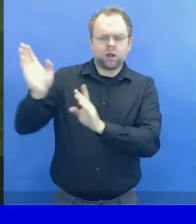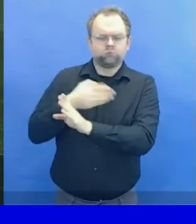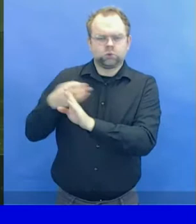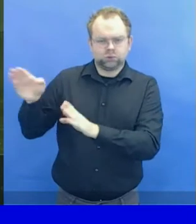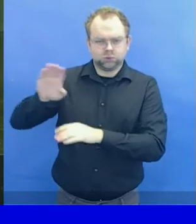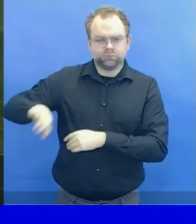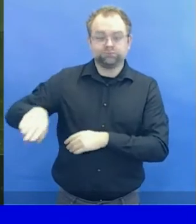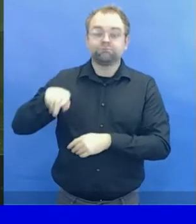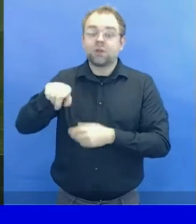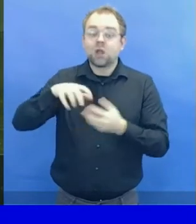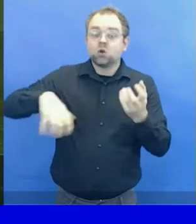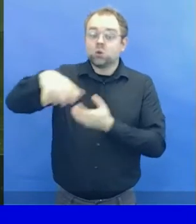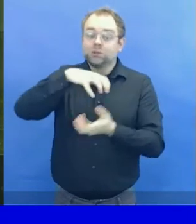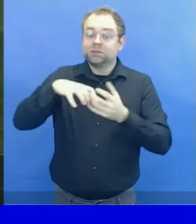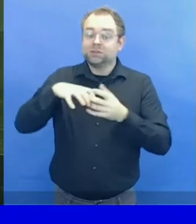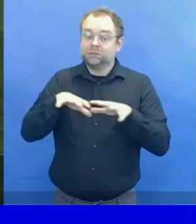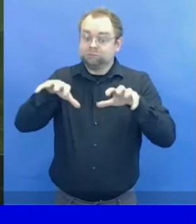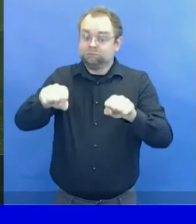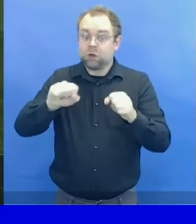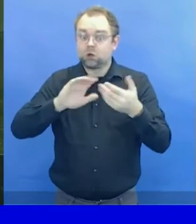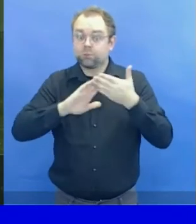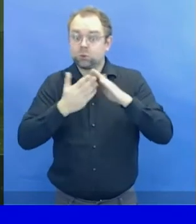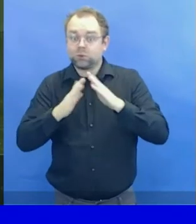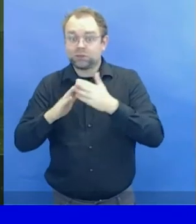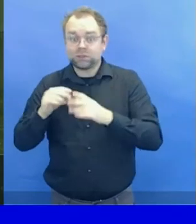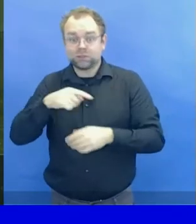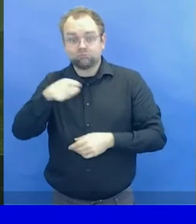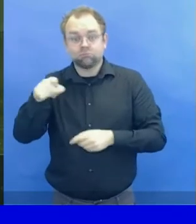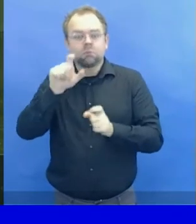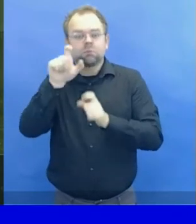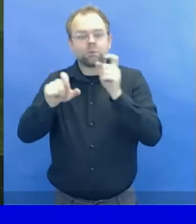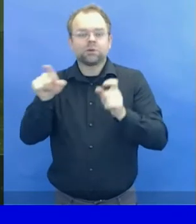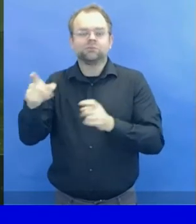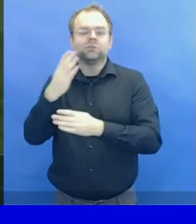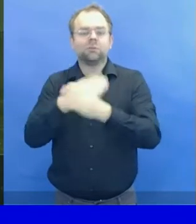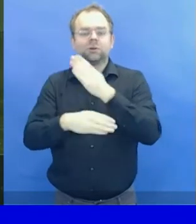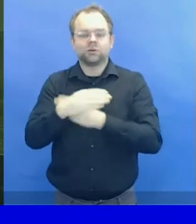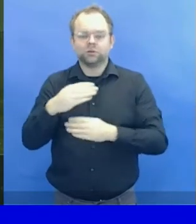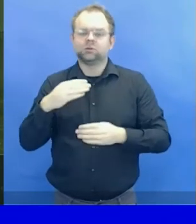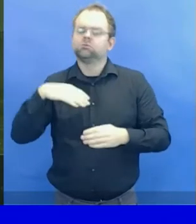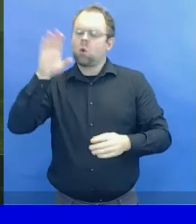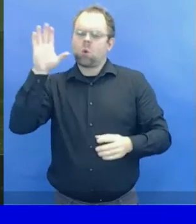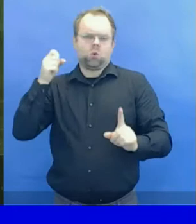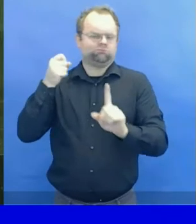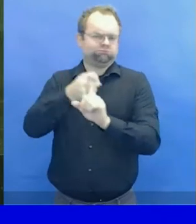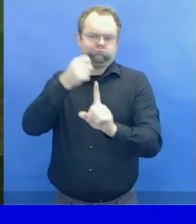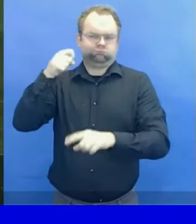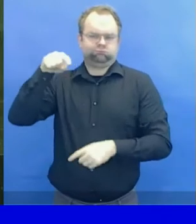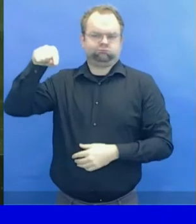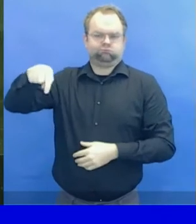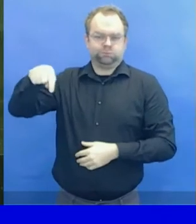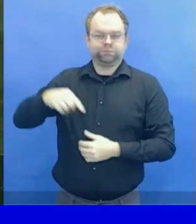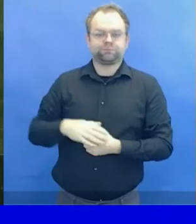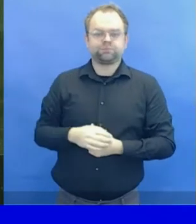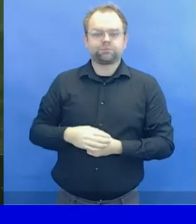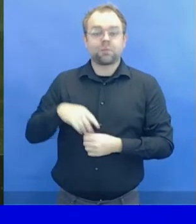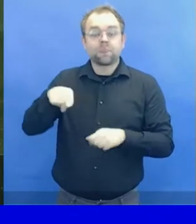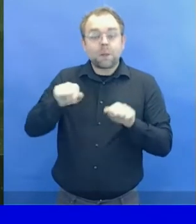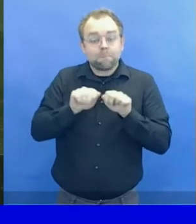In May this year, I issued a dedicated policy brief on COVID-19 and persons with disabilities,